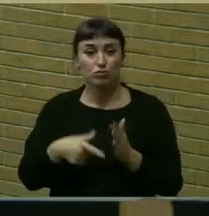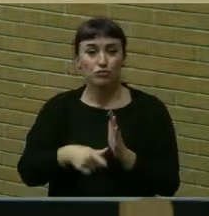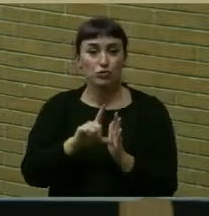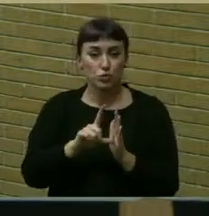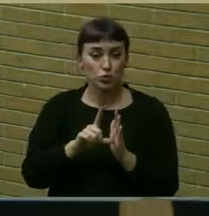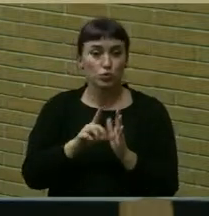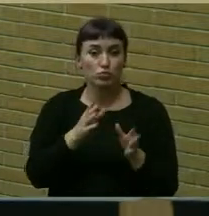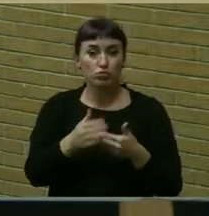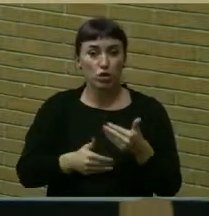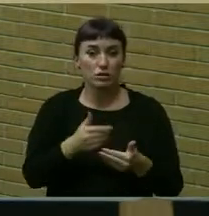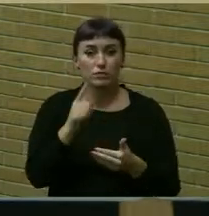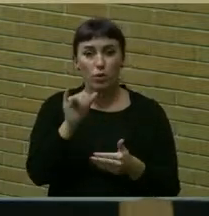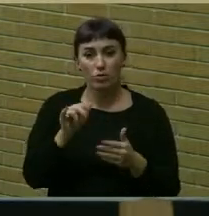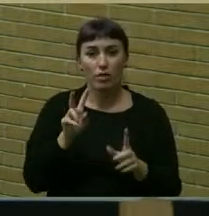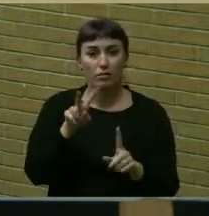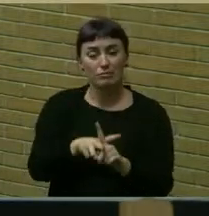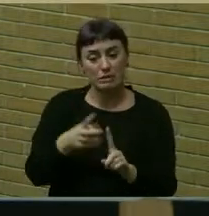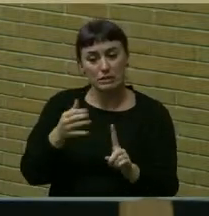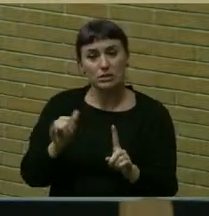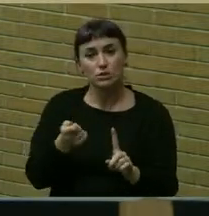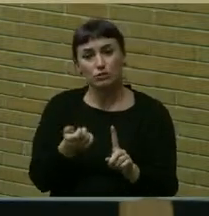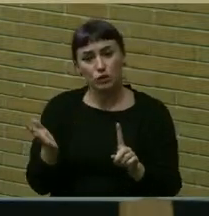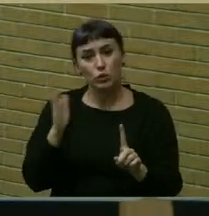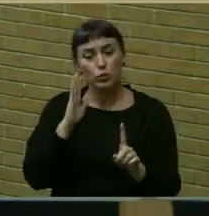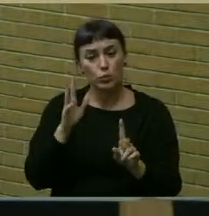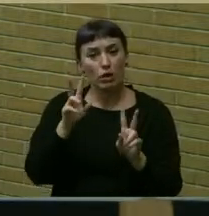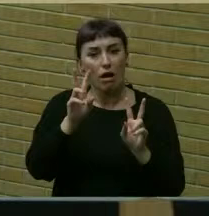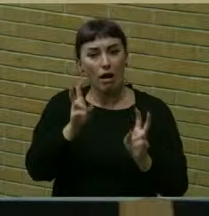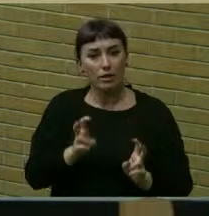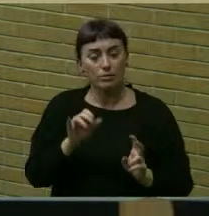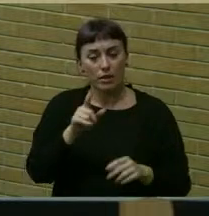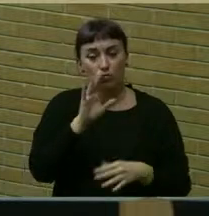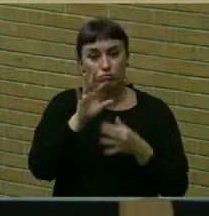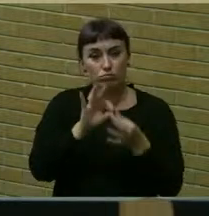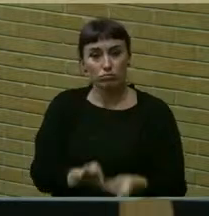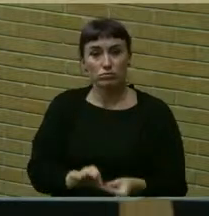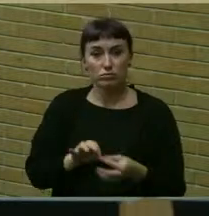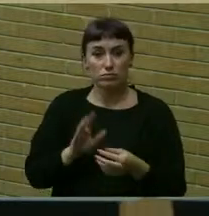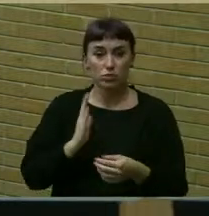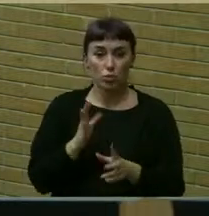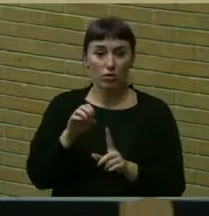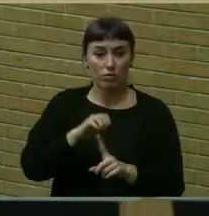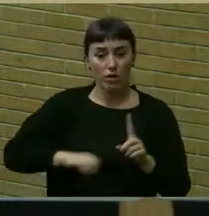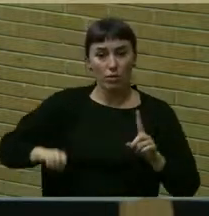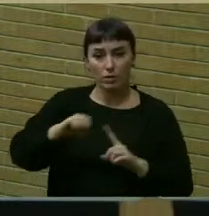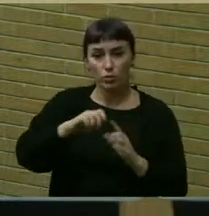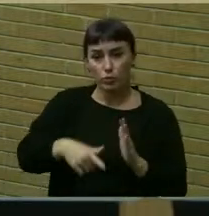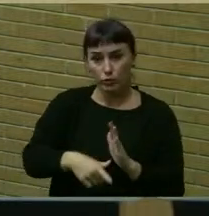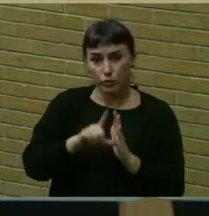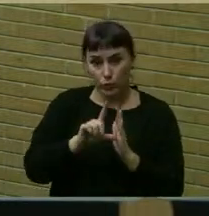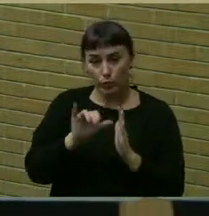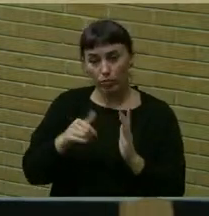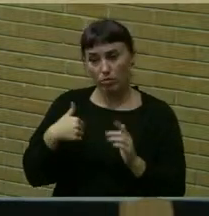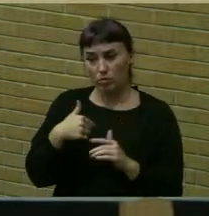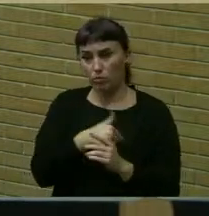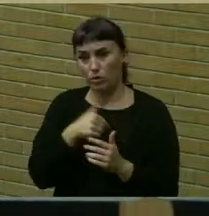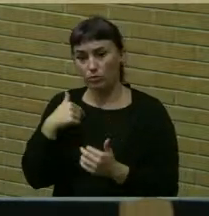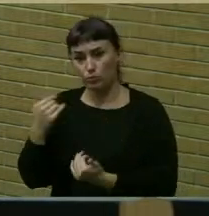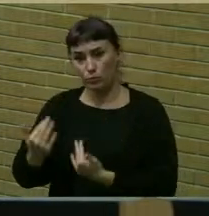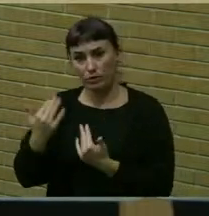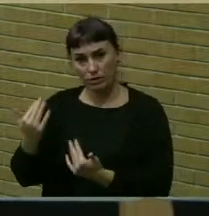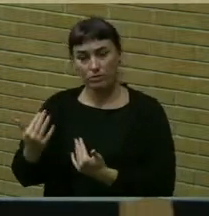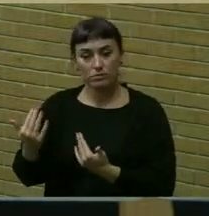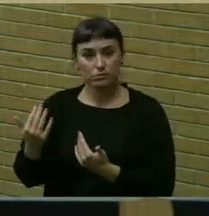there are still a couple of items that are relevant to our environmental review that we are awaiting